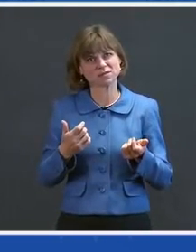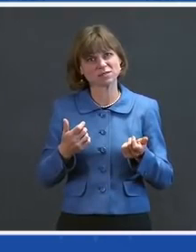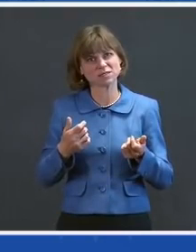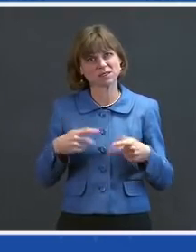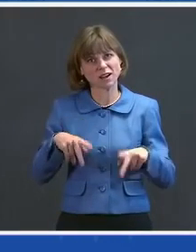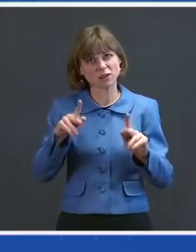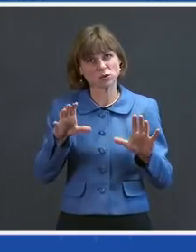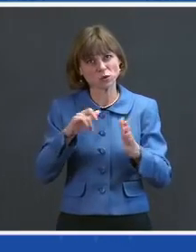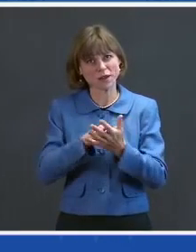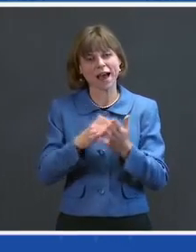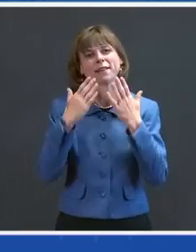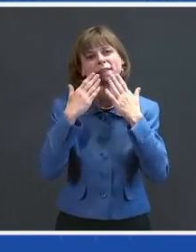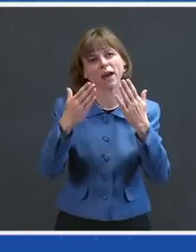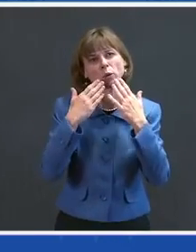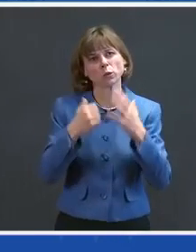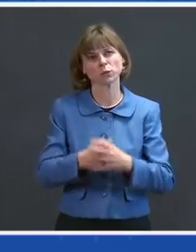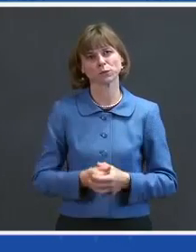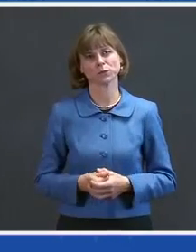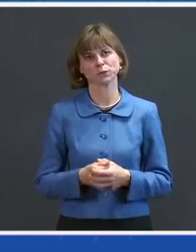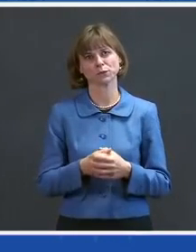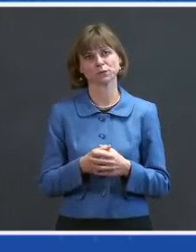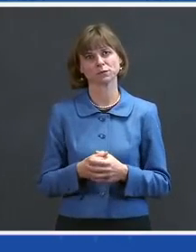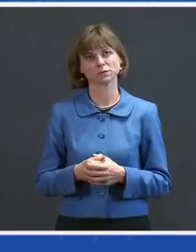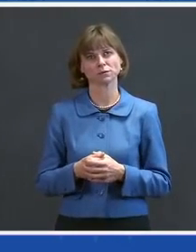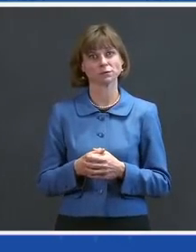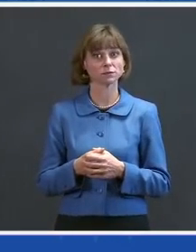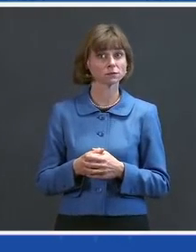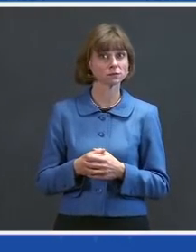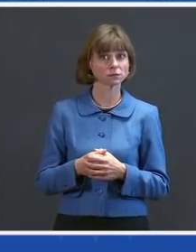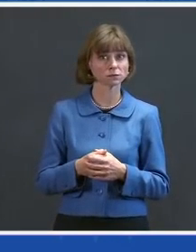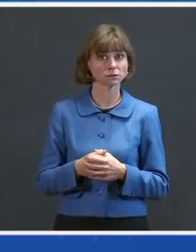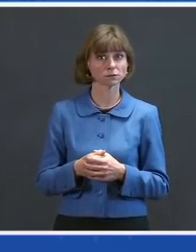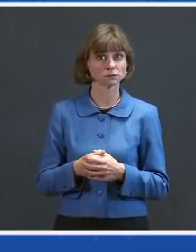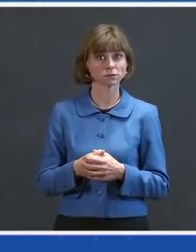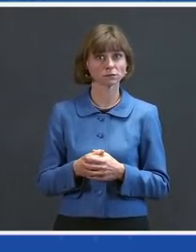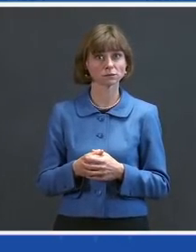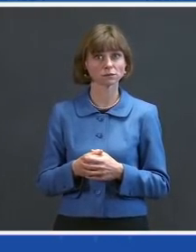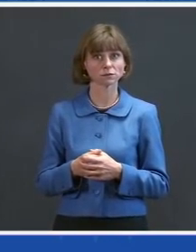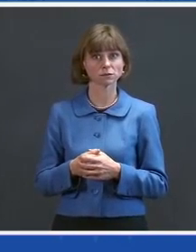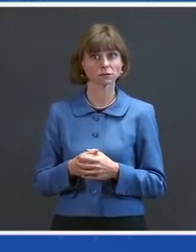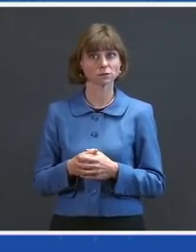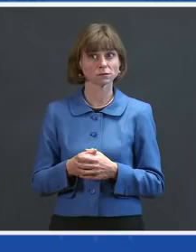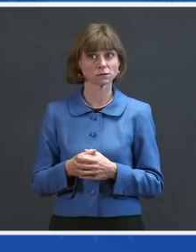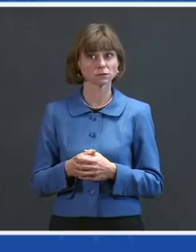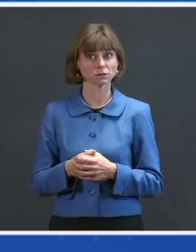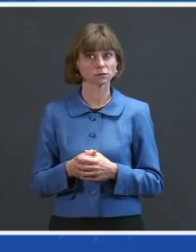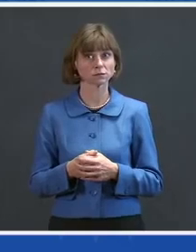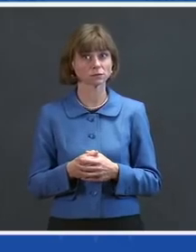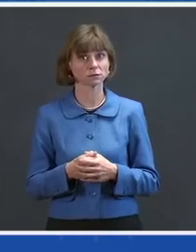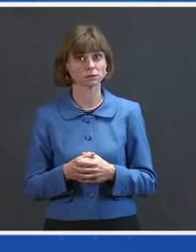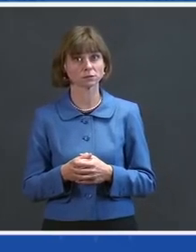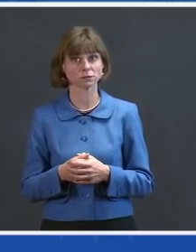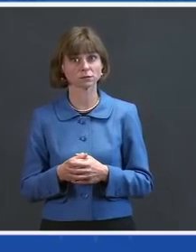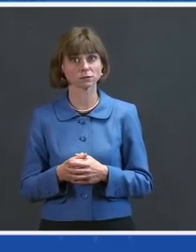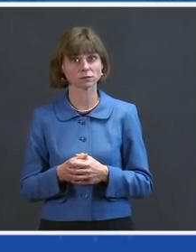to do with. Thank you. Thank you, everyone. Thank I'm here. Thank so much. Did you receive a briefing about the border today?